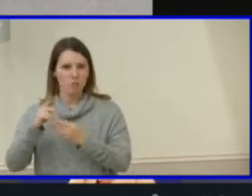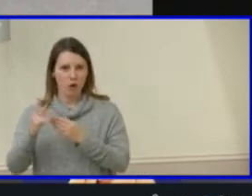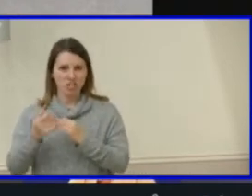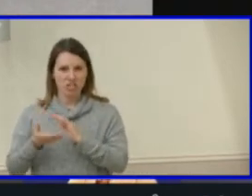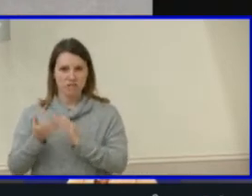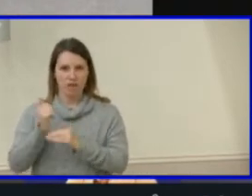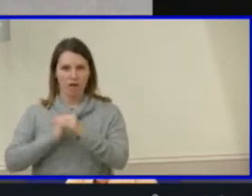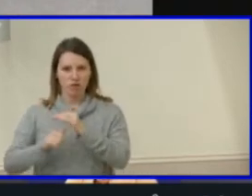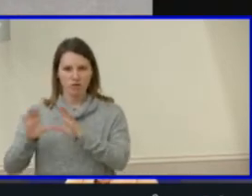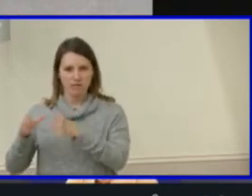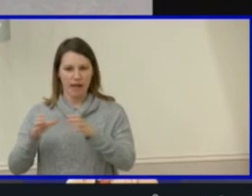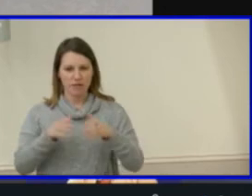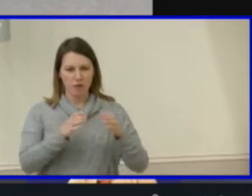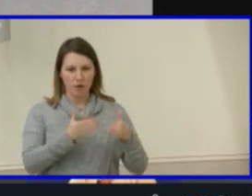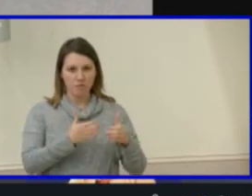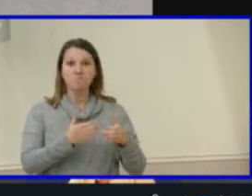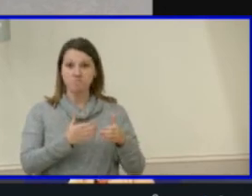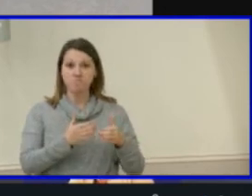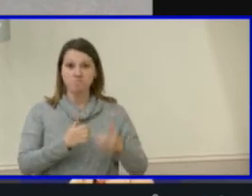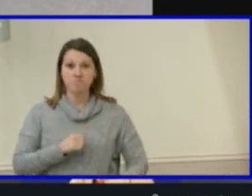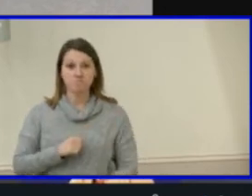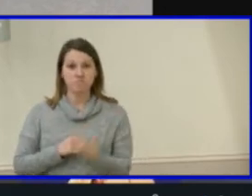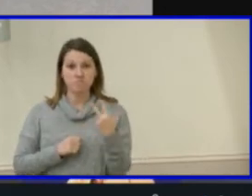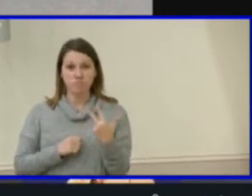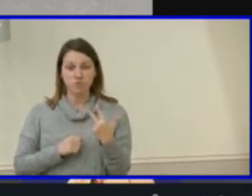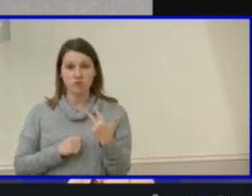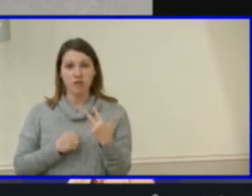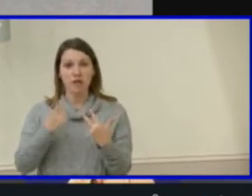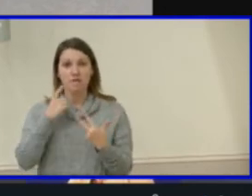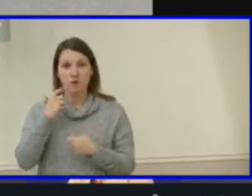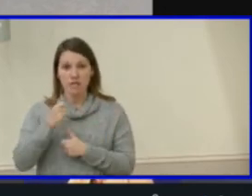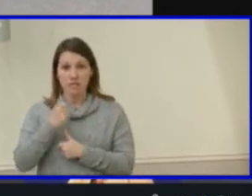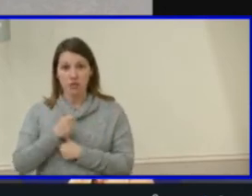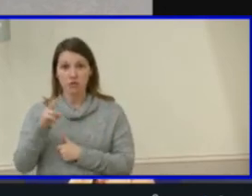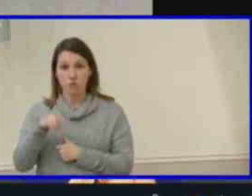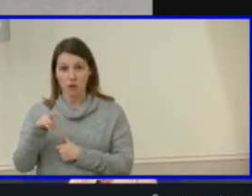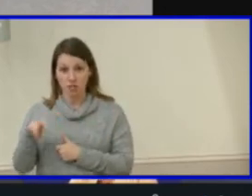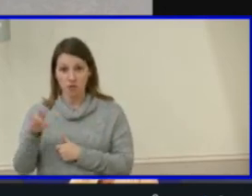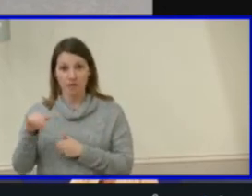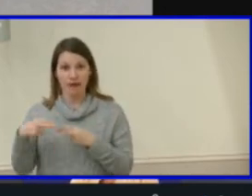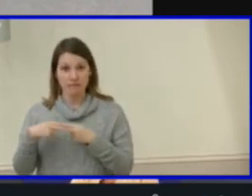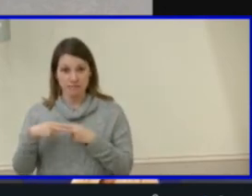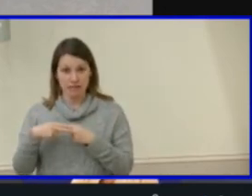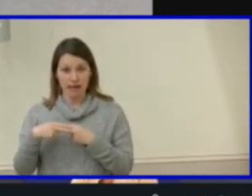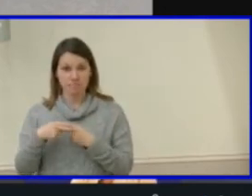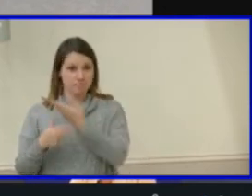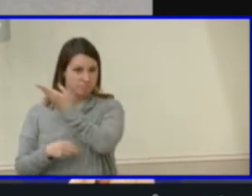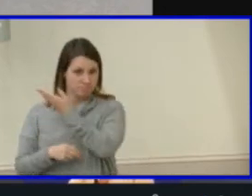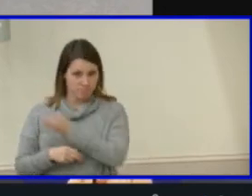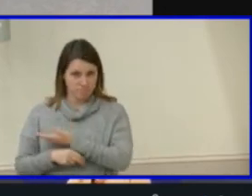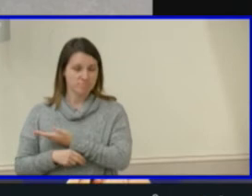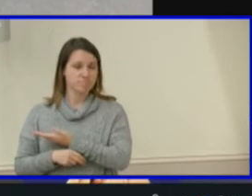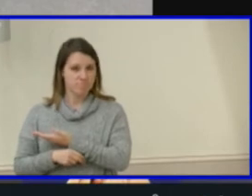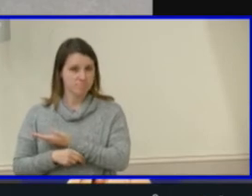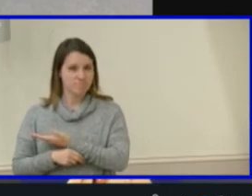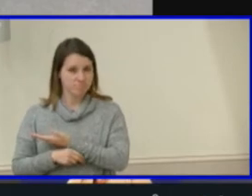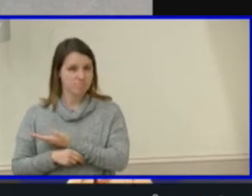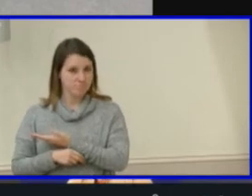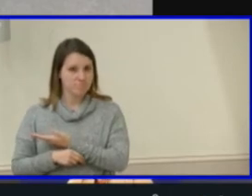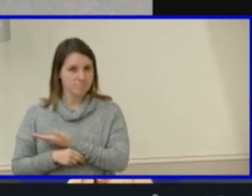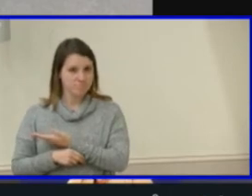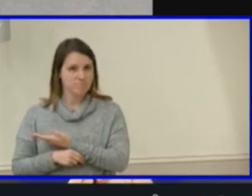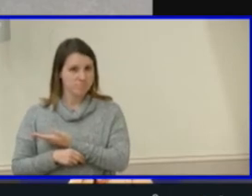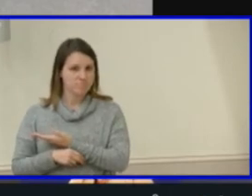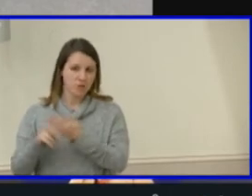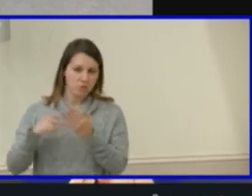And we created three categories, a physical year 22 slide, and that was what put all of this in there with the actual of the